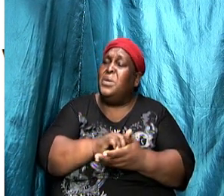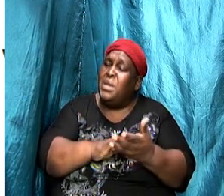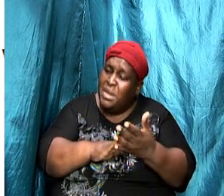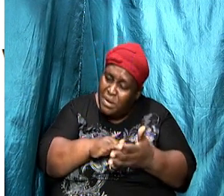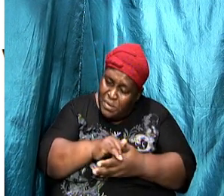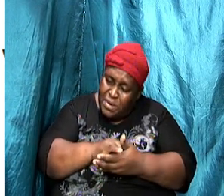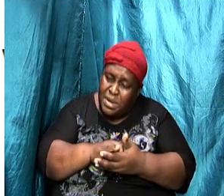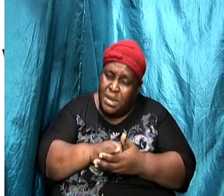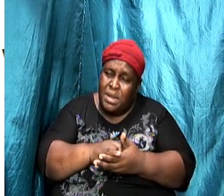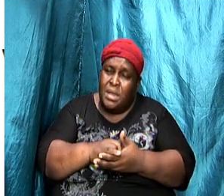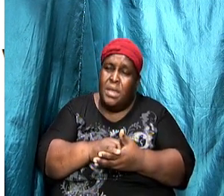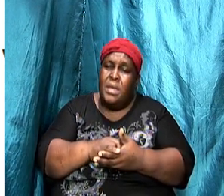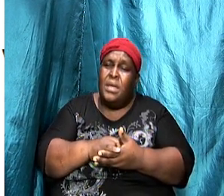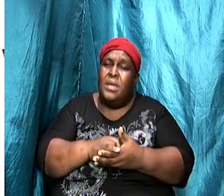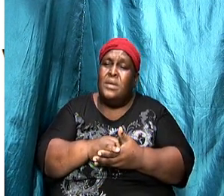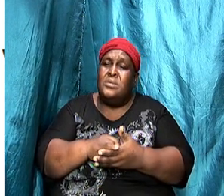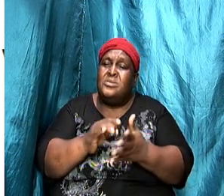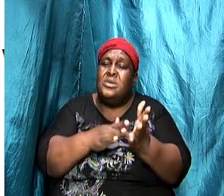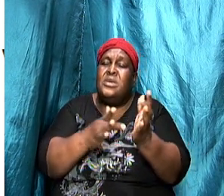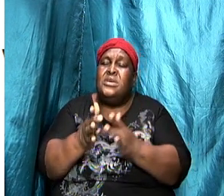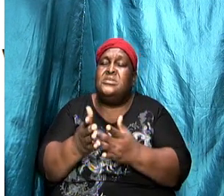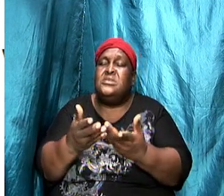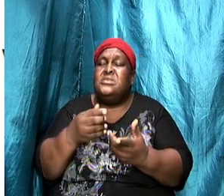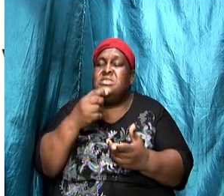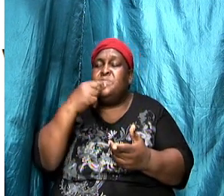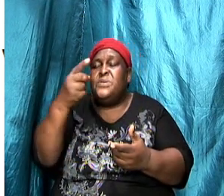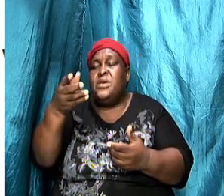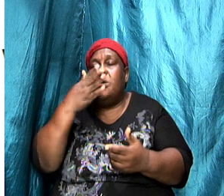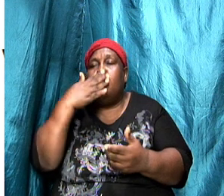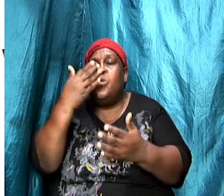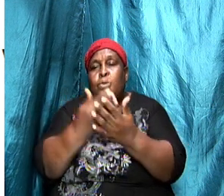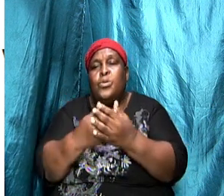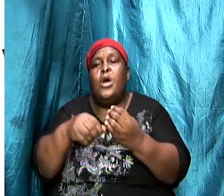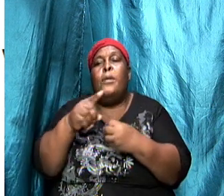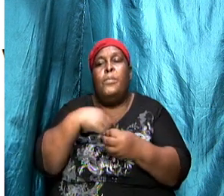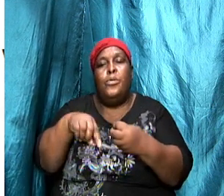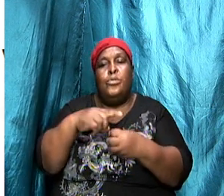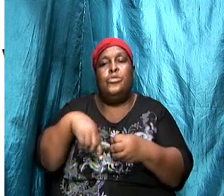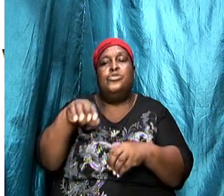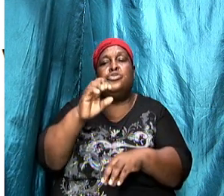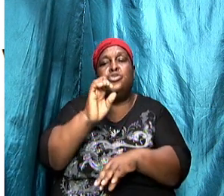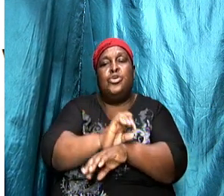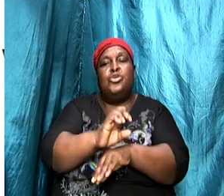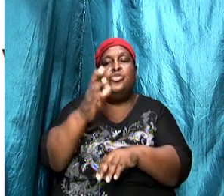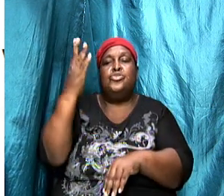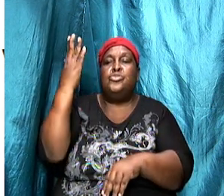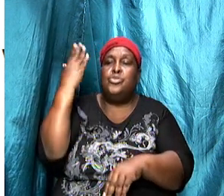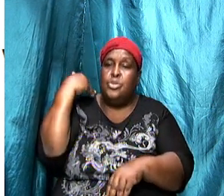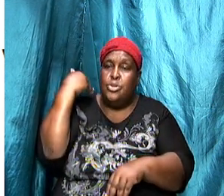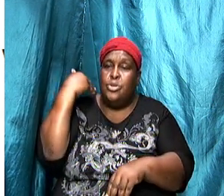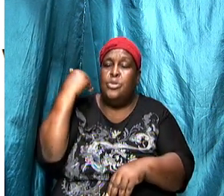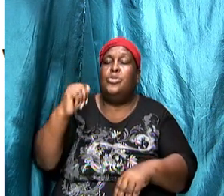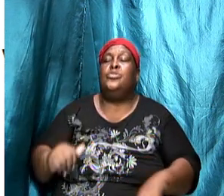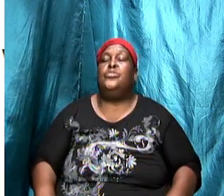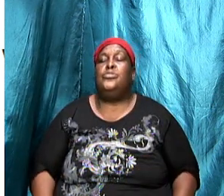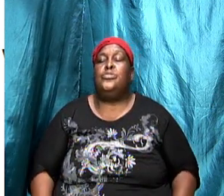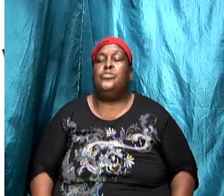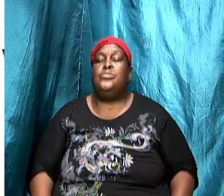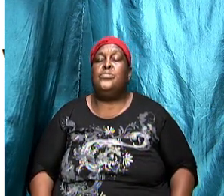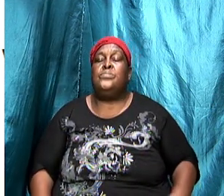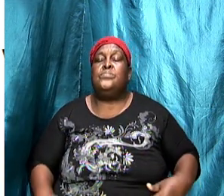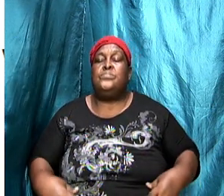knew some things about them and we listed those things and now based on what he knows about them he's commended them he's commending them